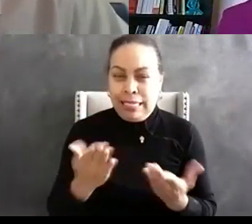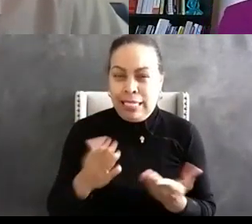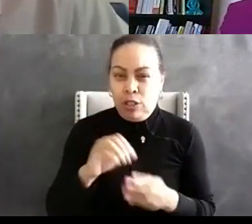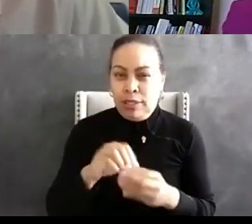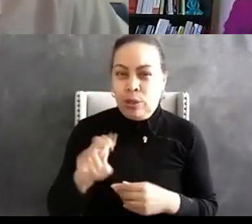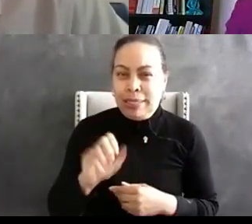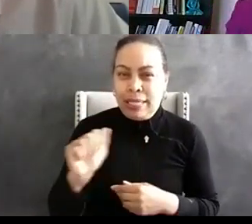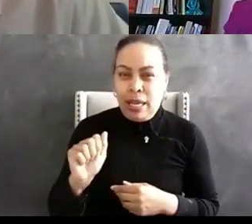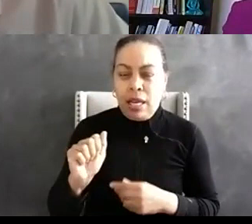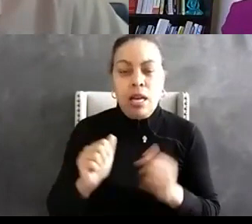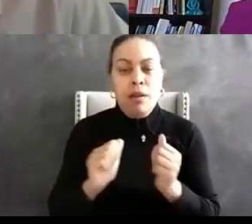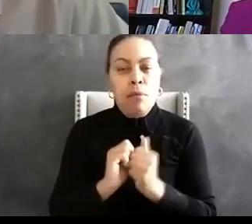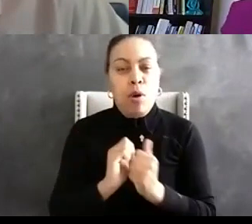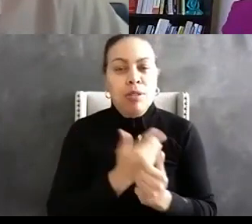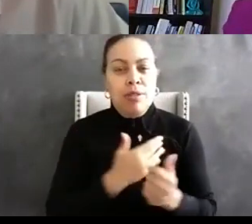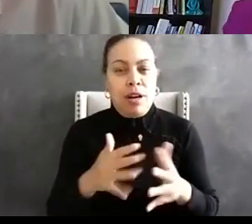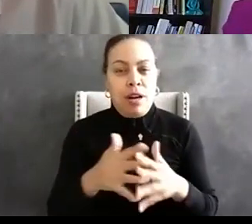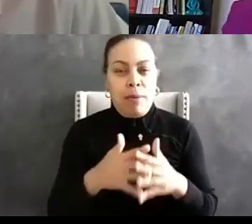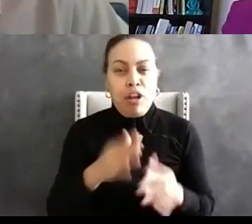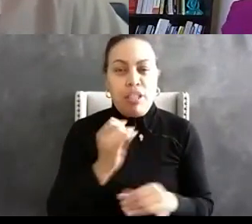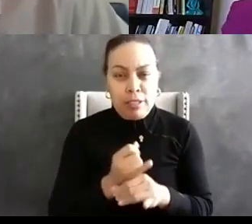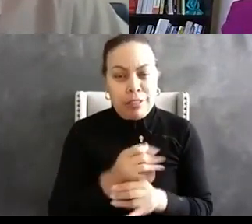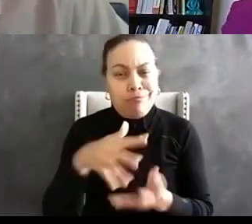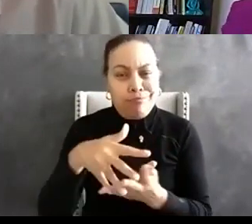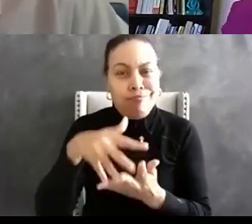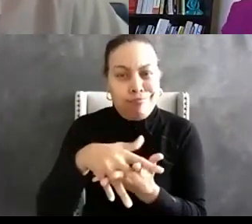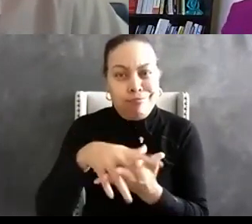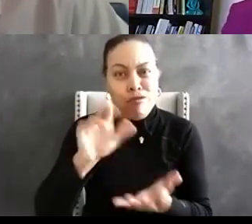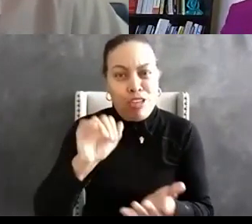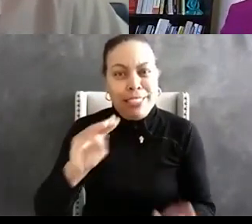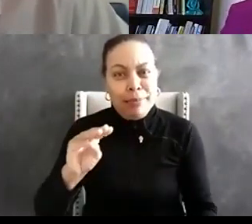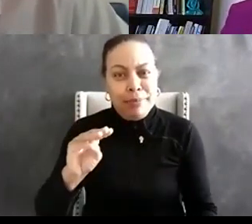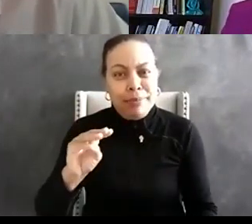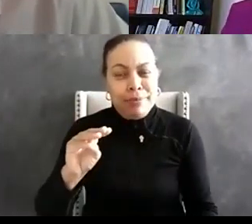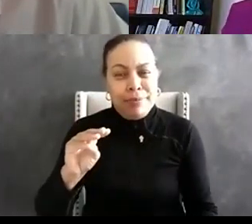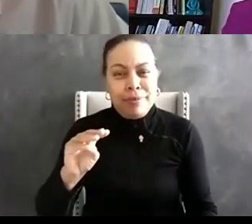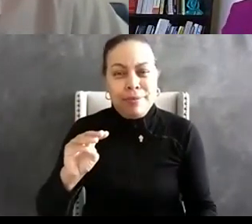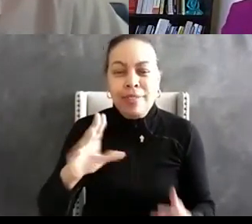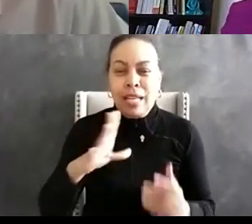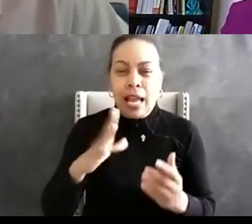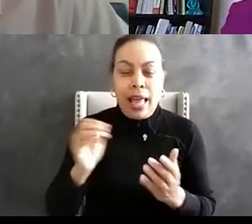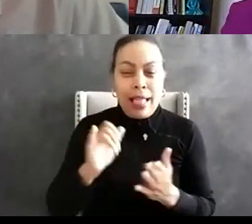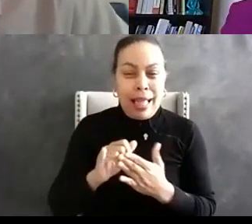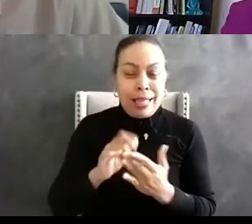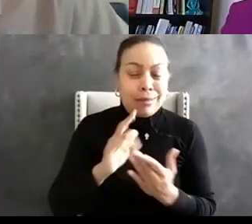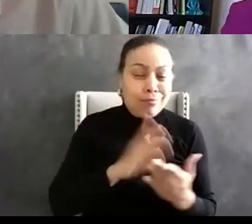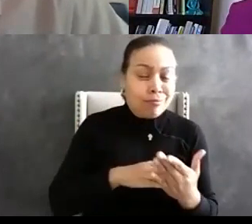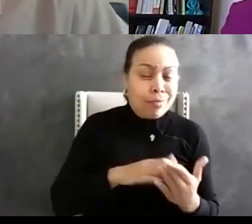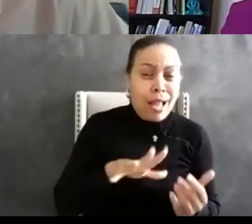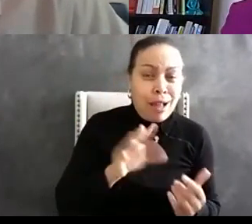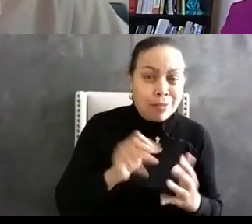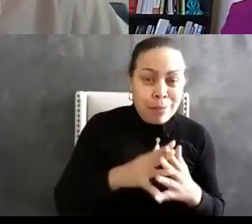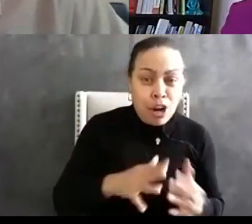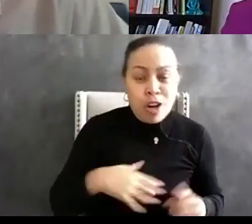a significant amount of our american institutions have systemic racism one because they weren't necessarily created for african americans latinos and people of color when they were